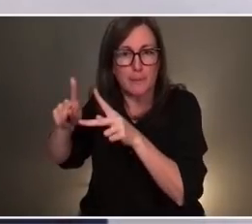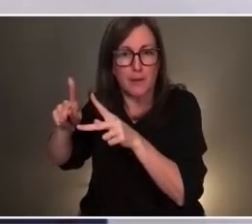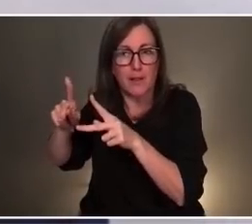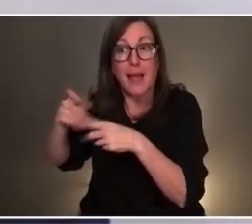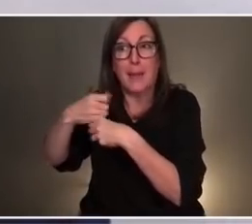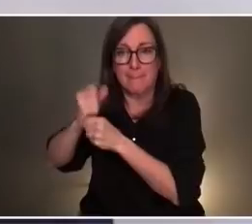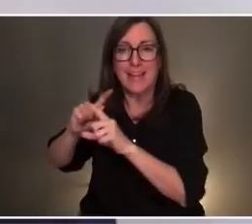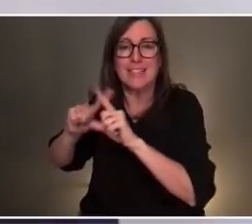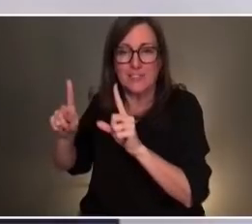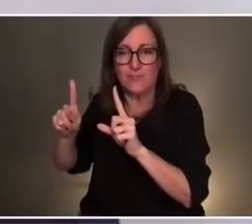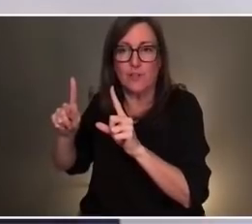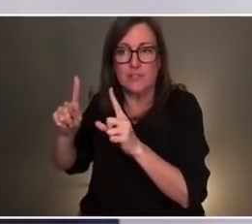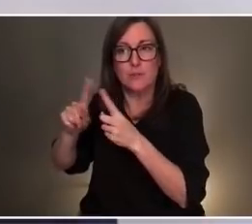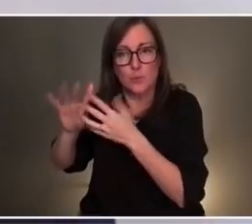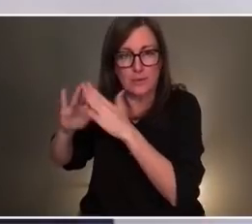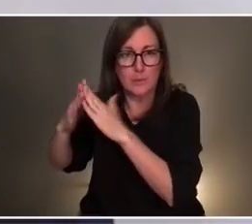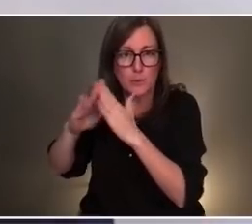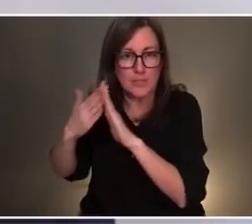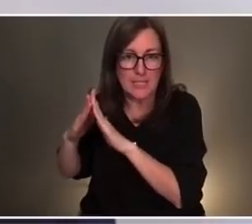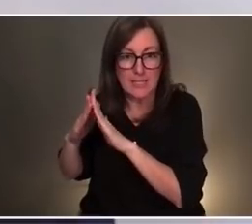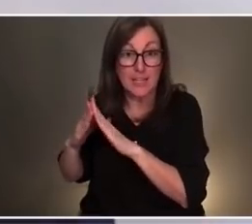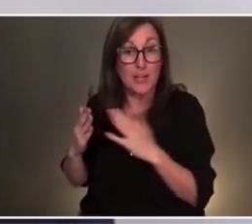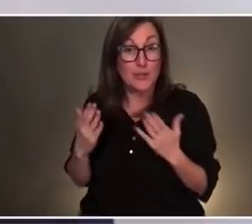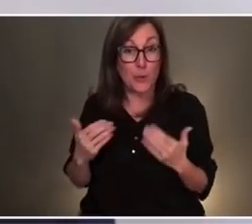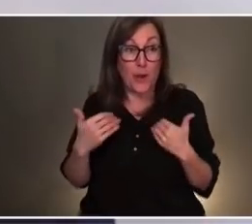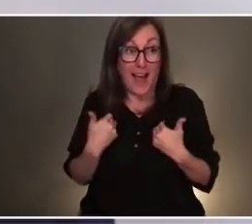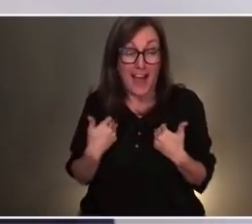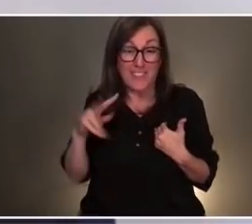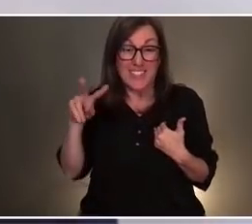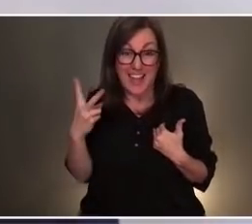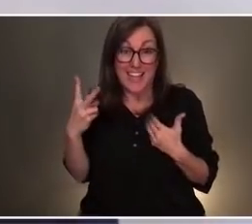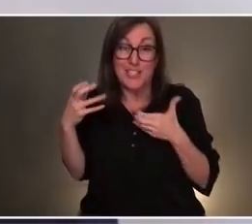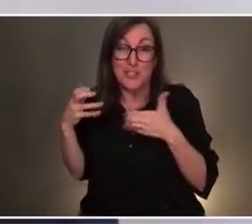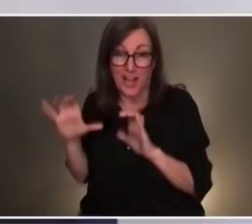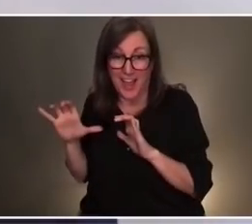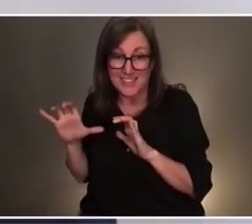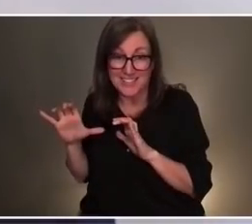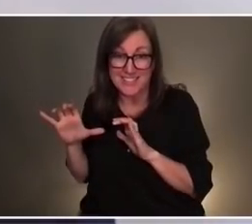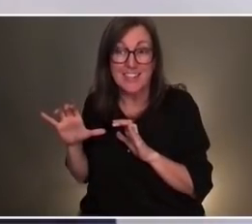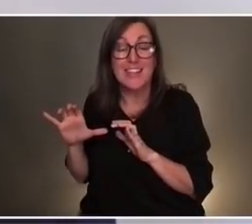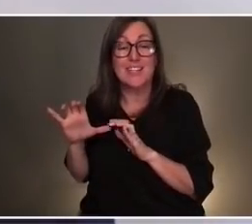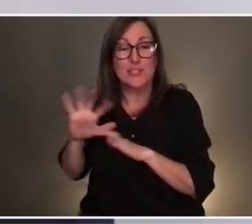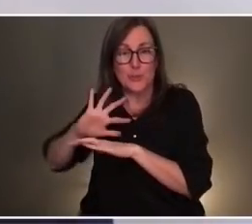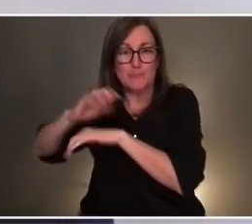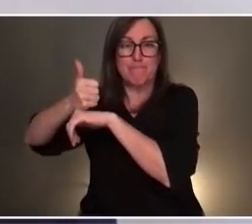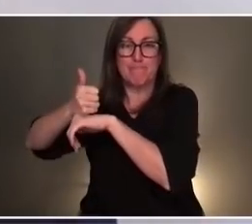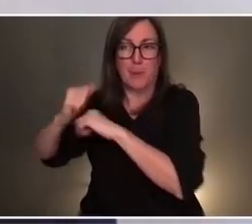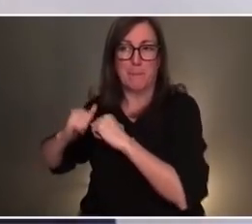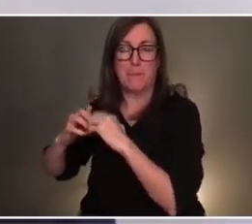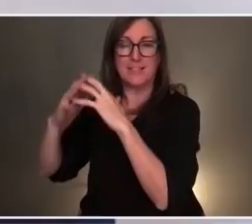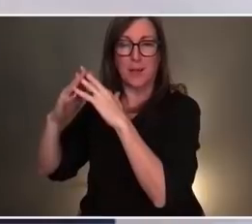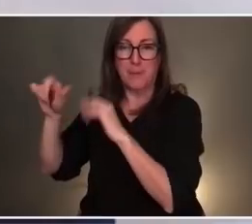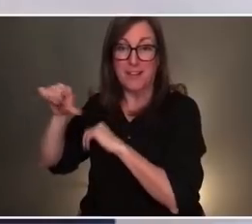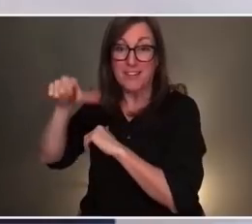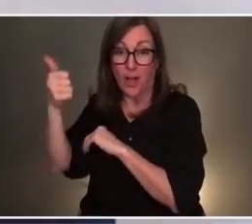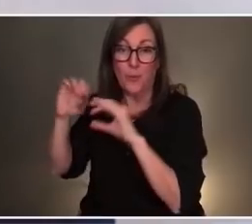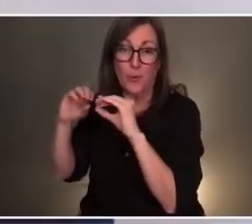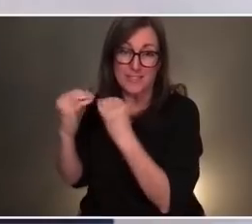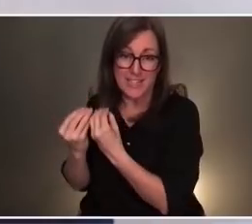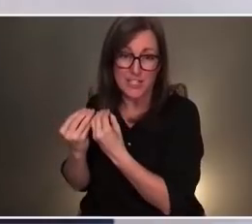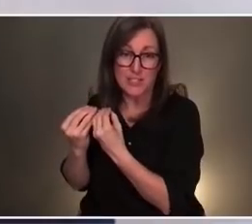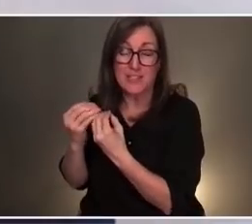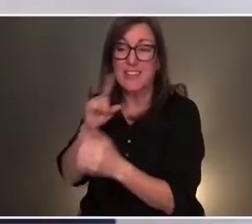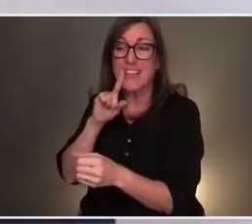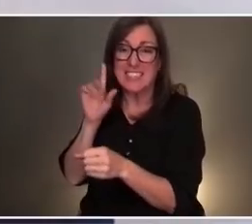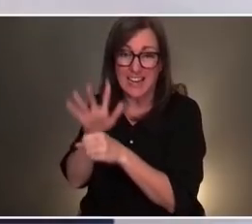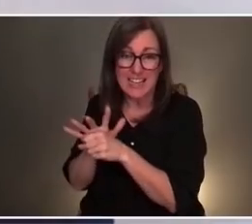here is I get a second bite at the apple to leave behind one day an organization that is, in fact, dedicated to making the world